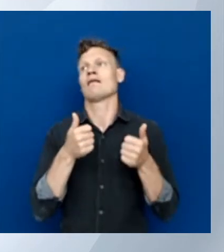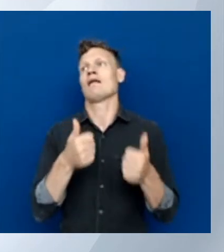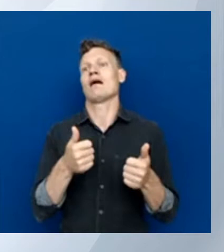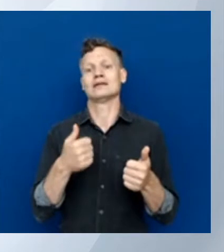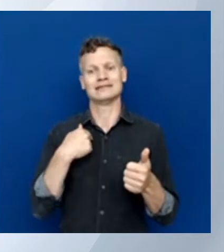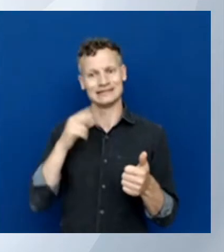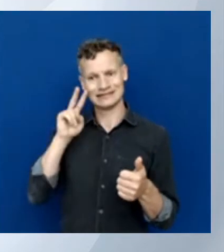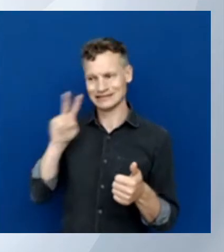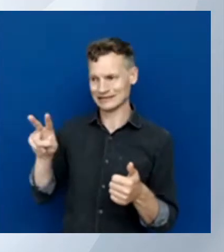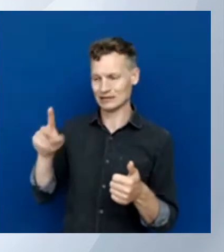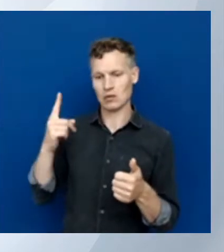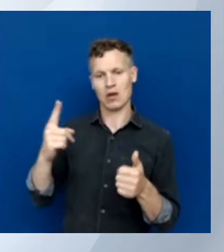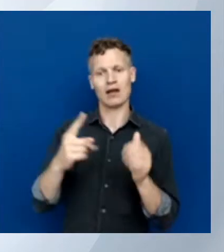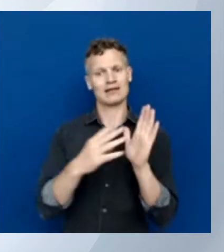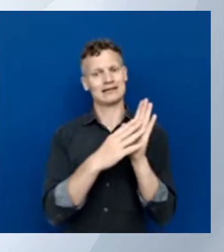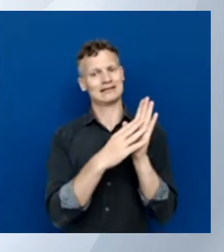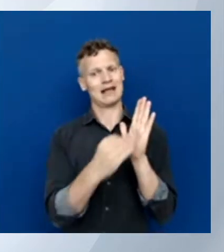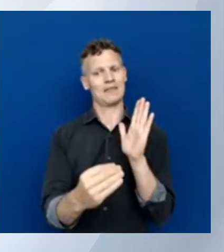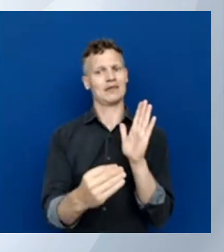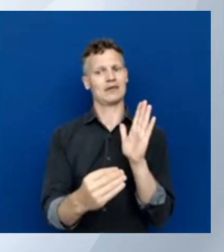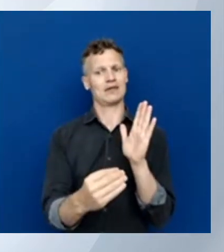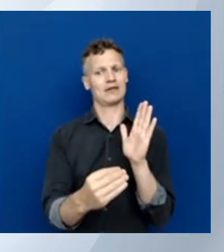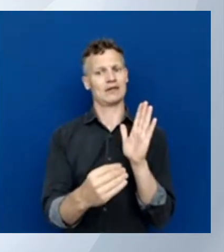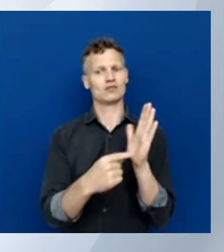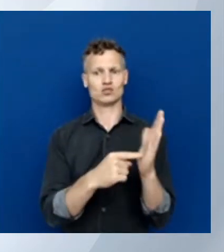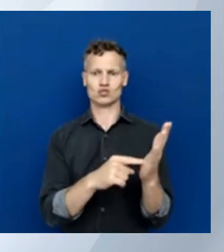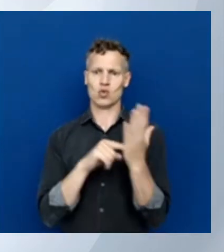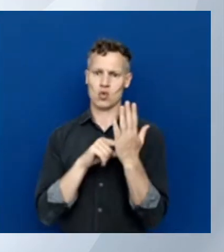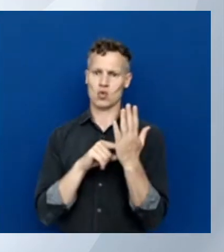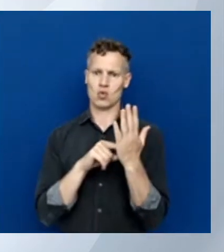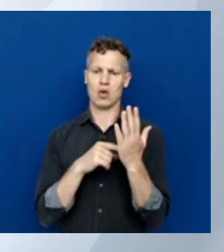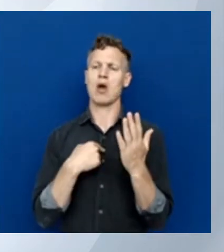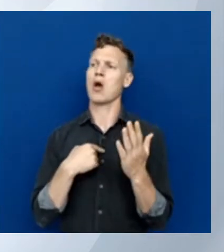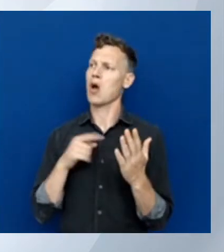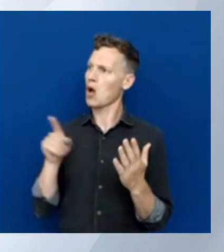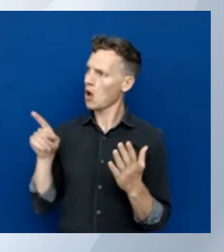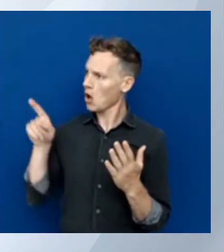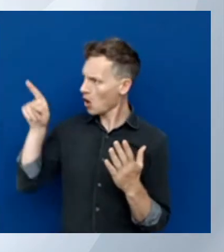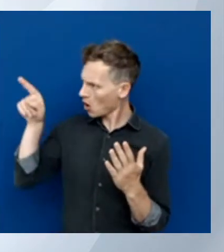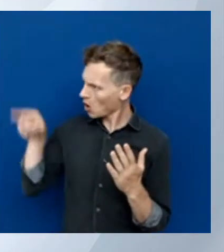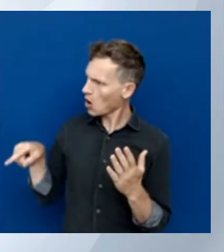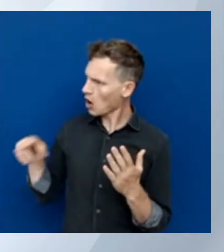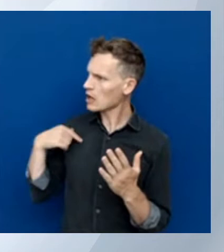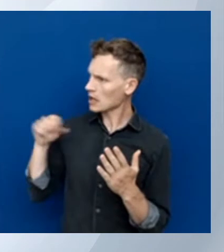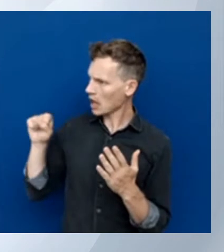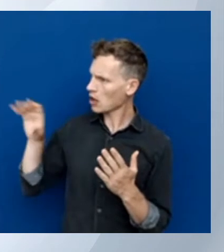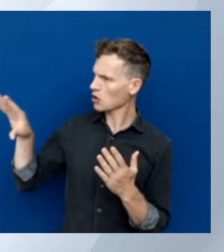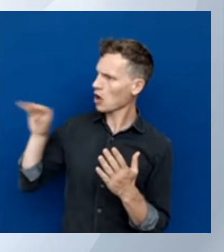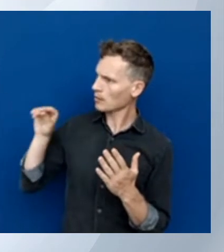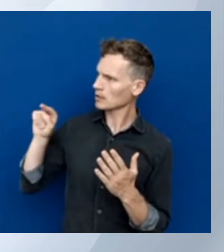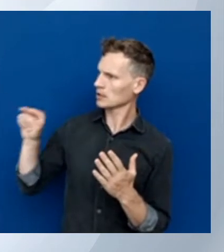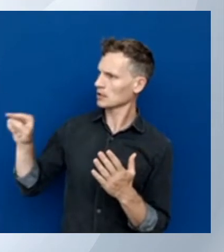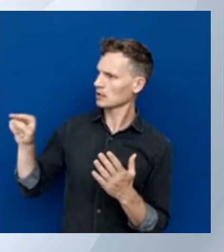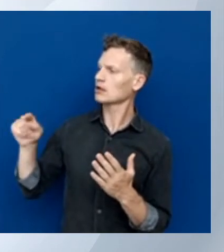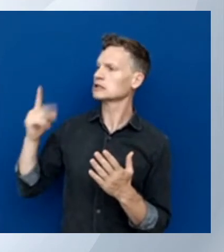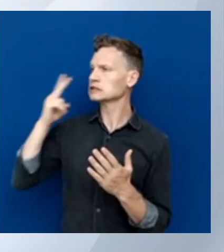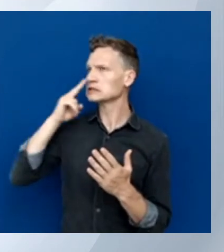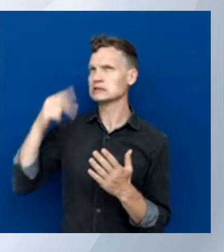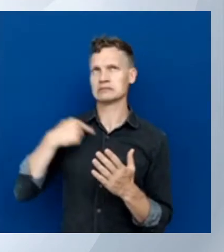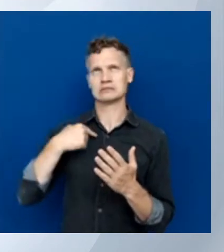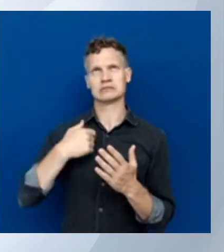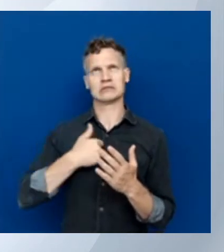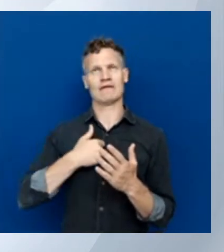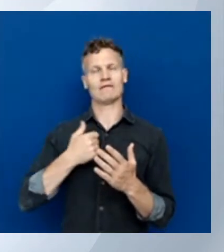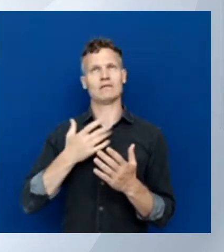It shows me an example. So I can work from the example to see what I want to create. So let's say